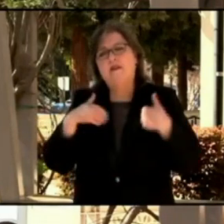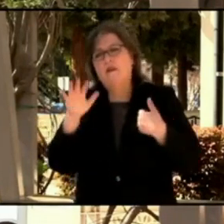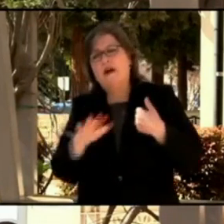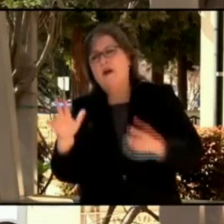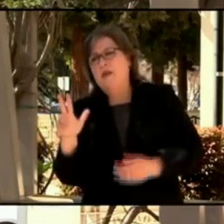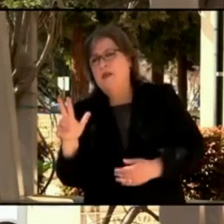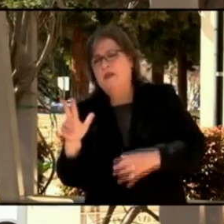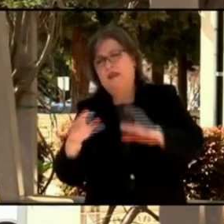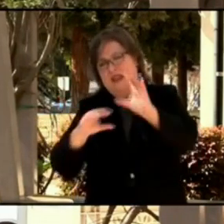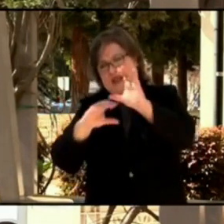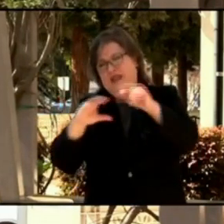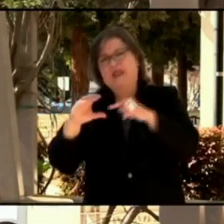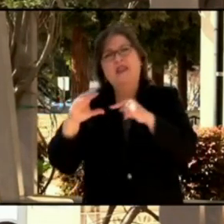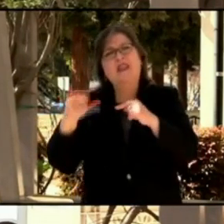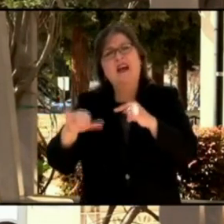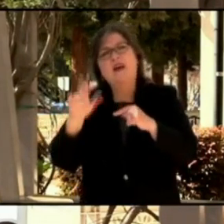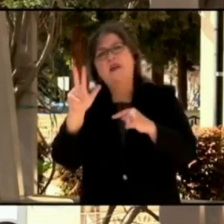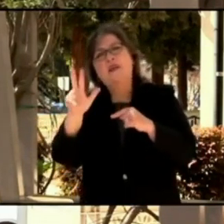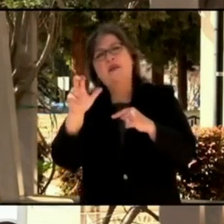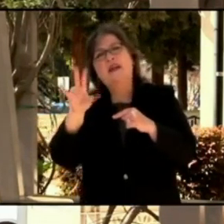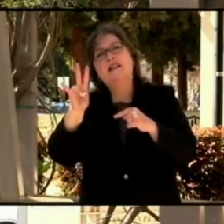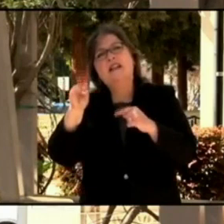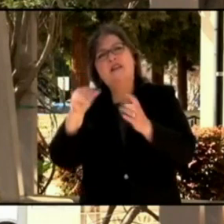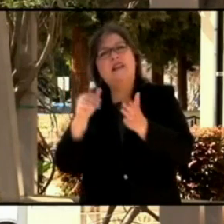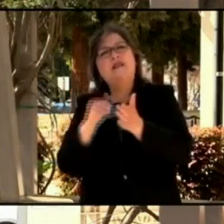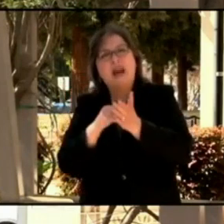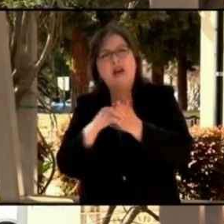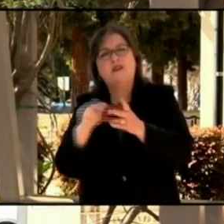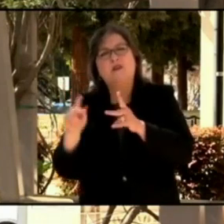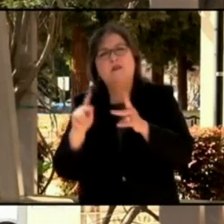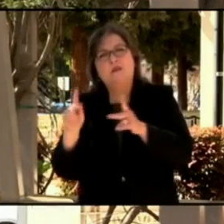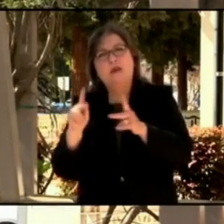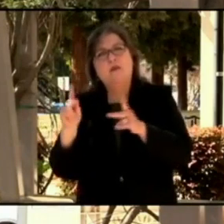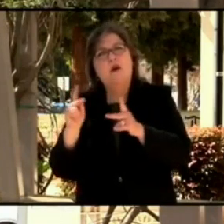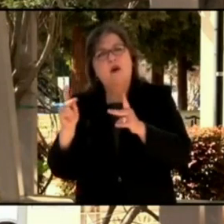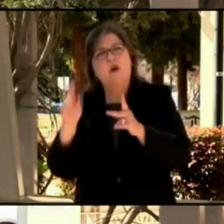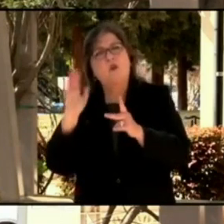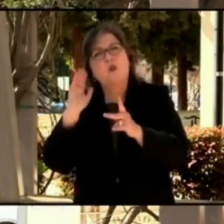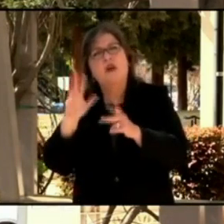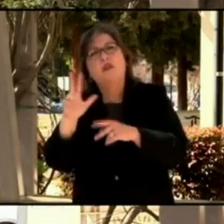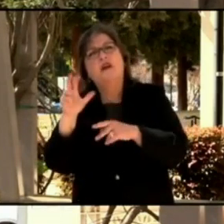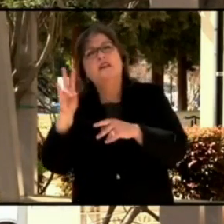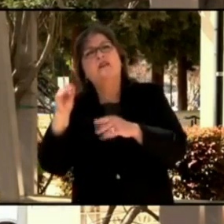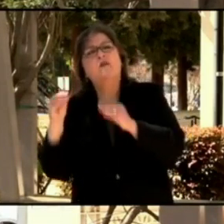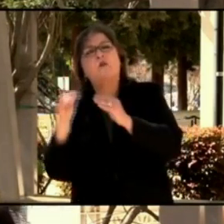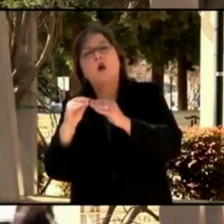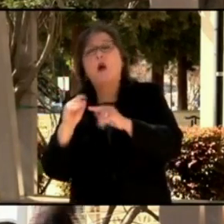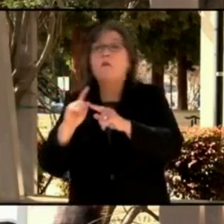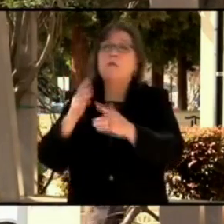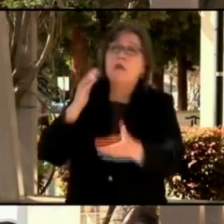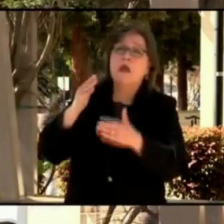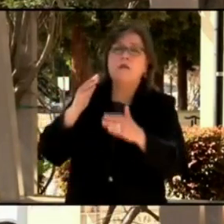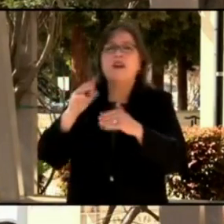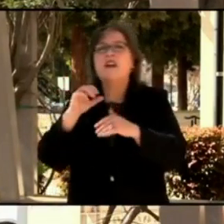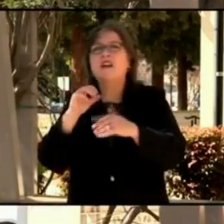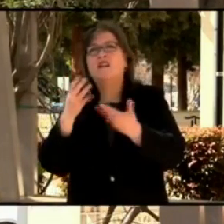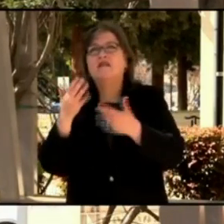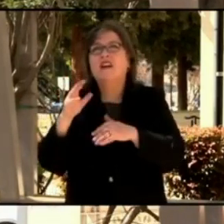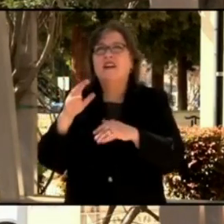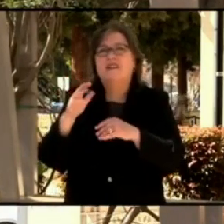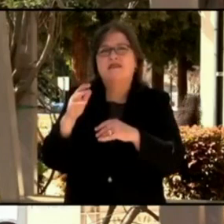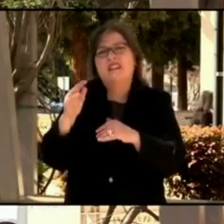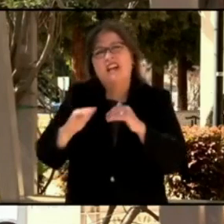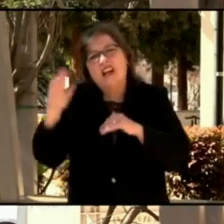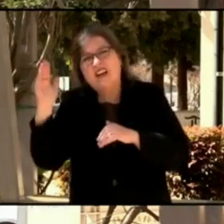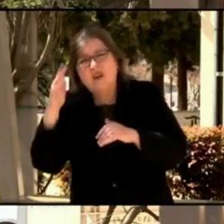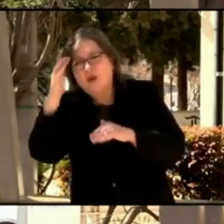but probably a little less because some of those people already fit into some of the other categories, but still adding a lot of people that we don't have vaccine